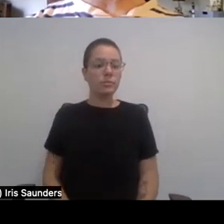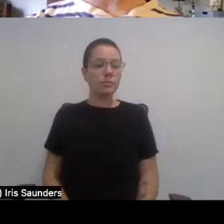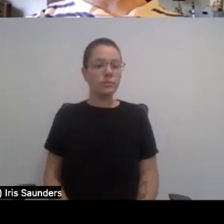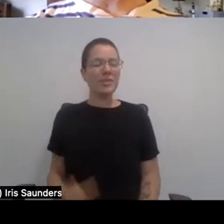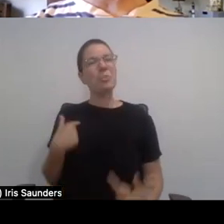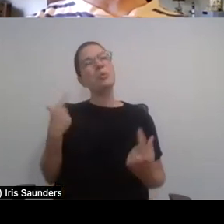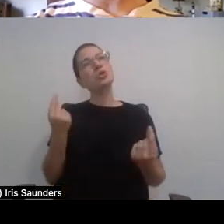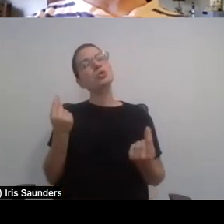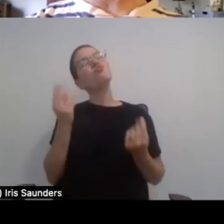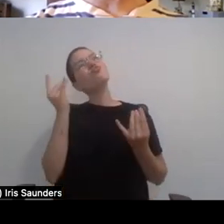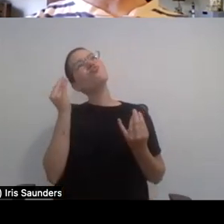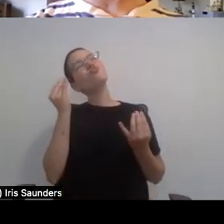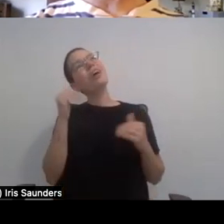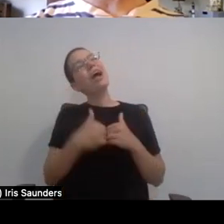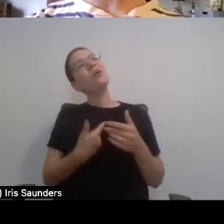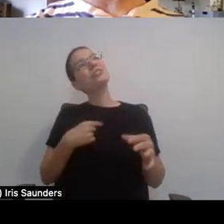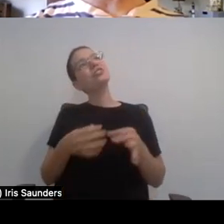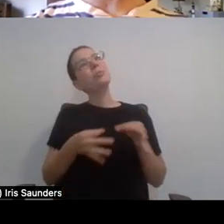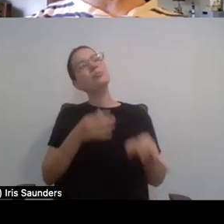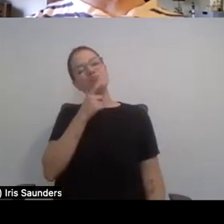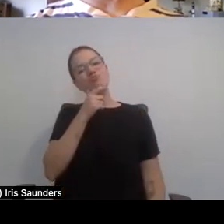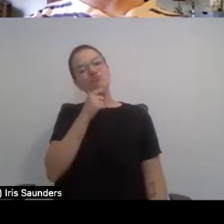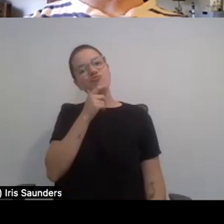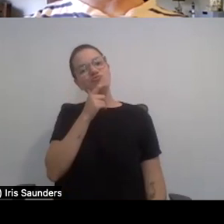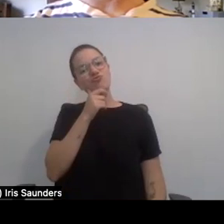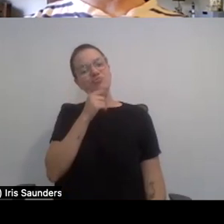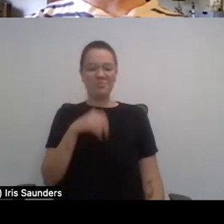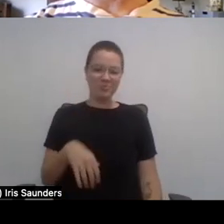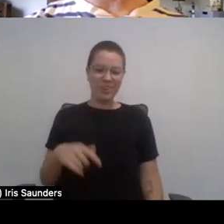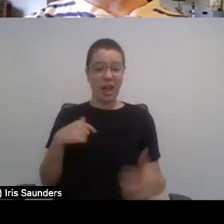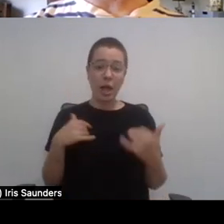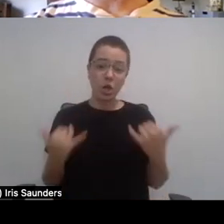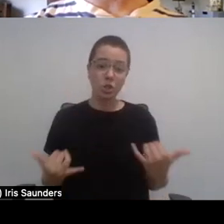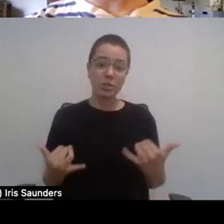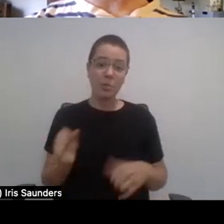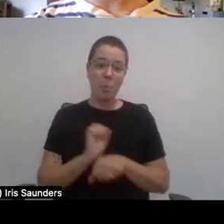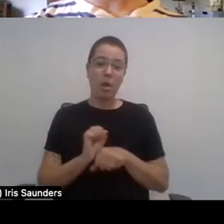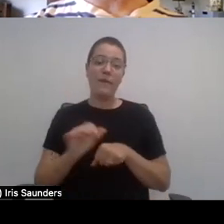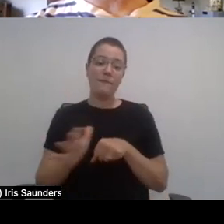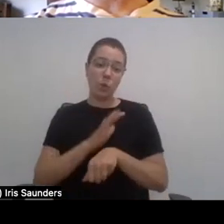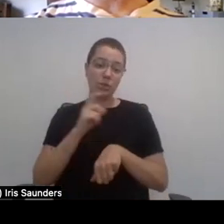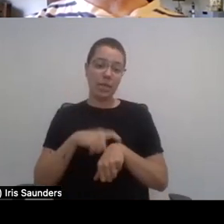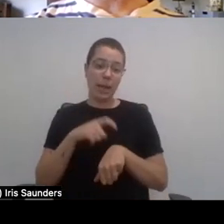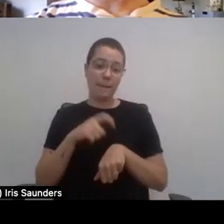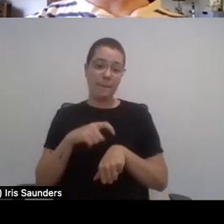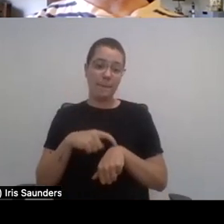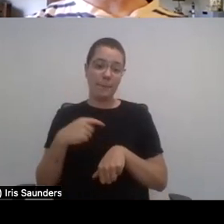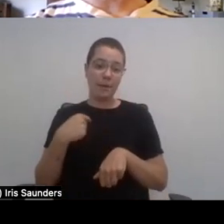do? Okay, so I currently work full-time now as the Accessibility.